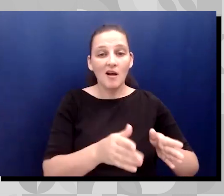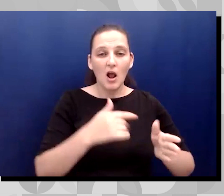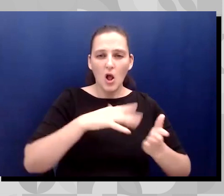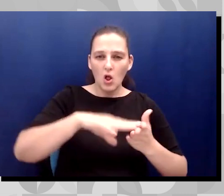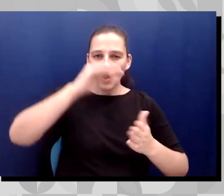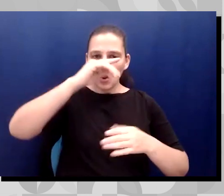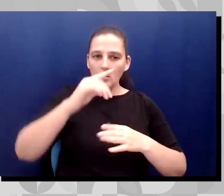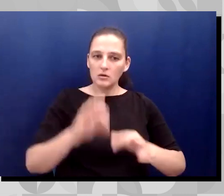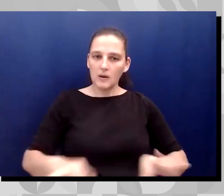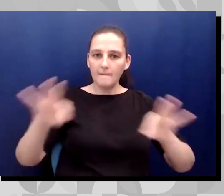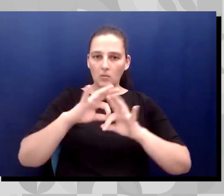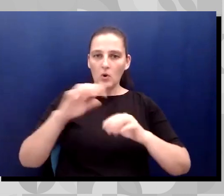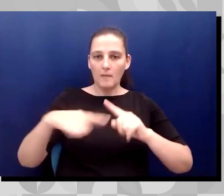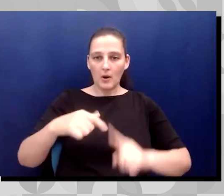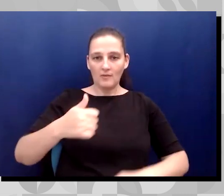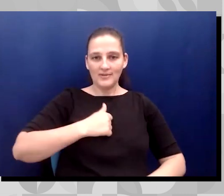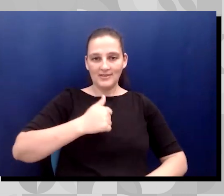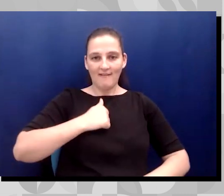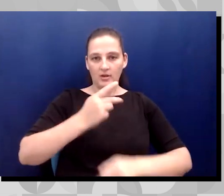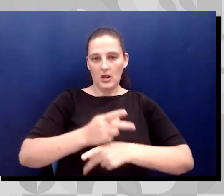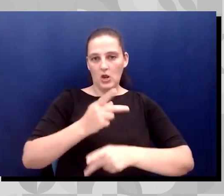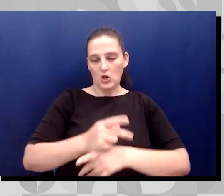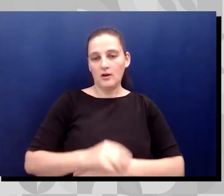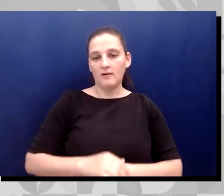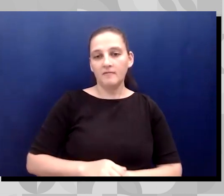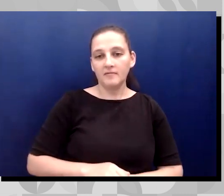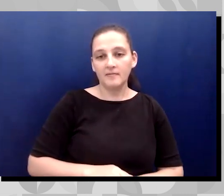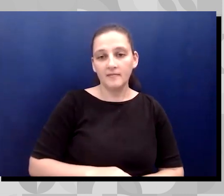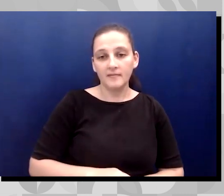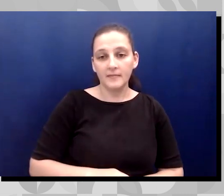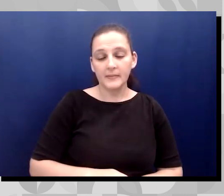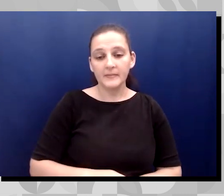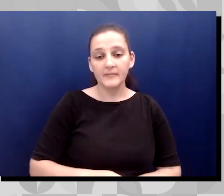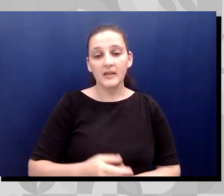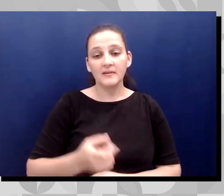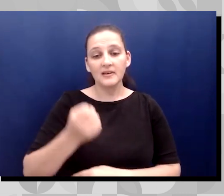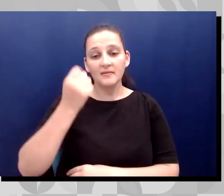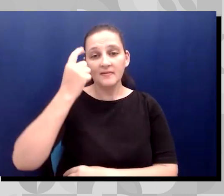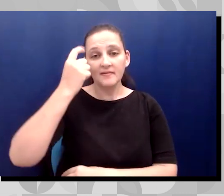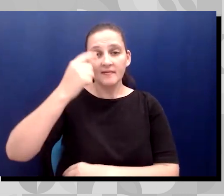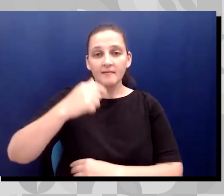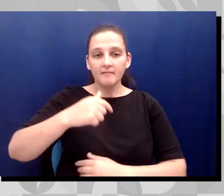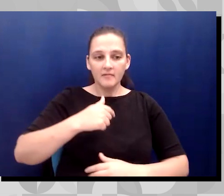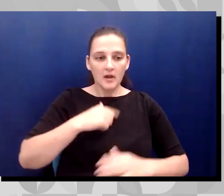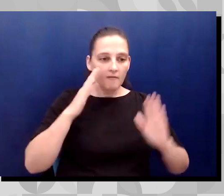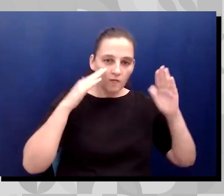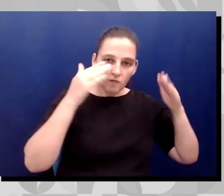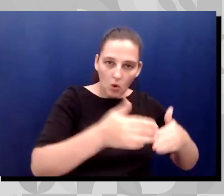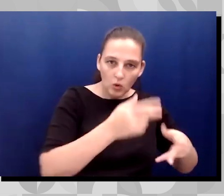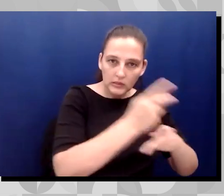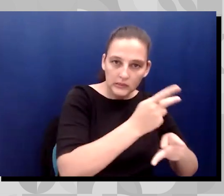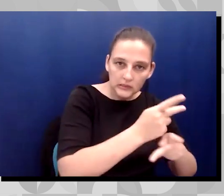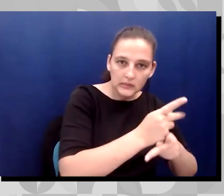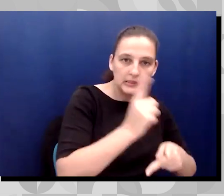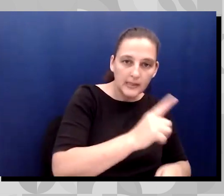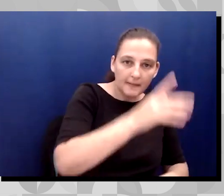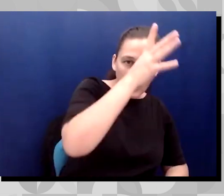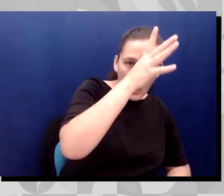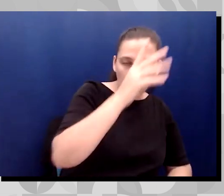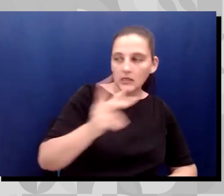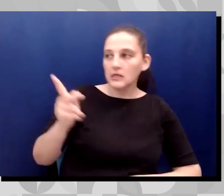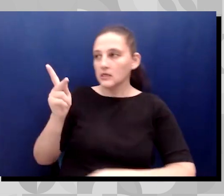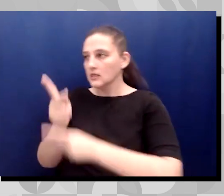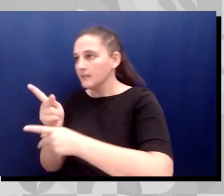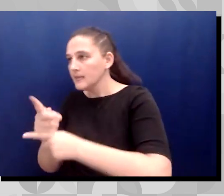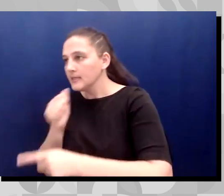because I think I had thrown myself into taking care of my stepdad, taking care of my sister, and then my mother, who was also